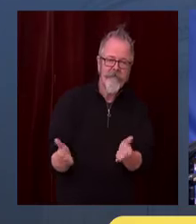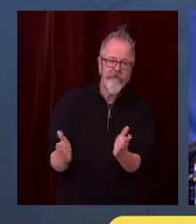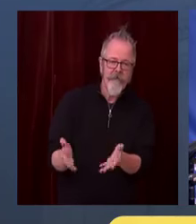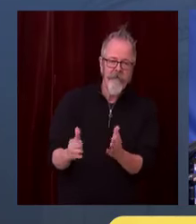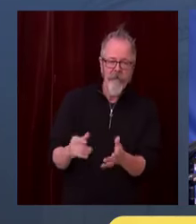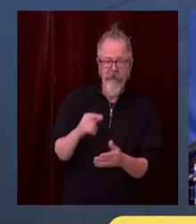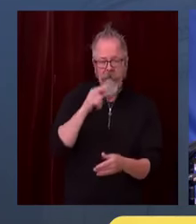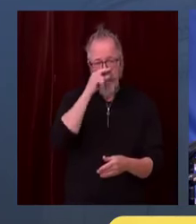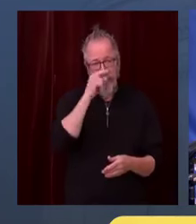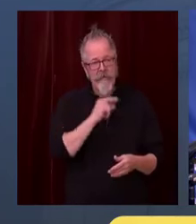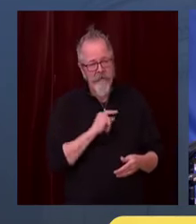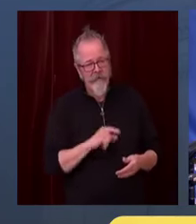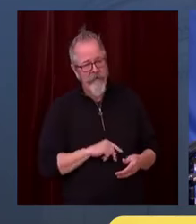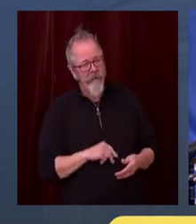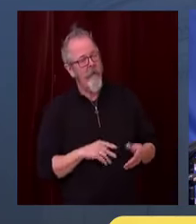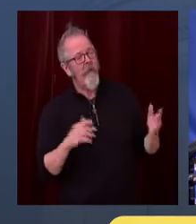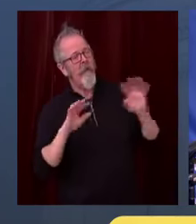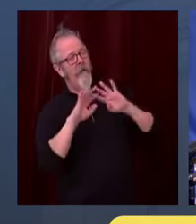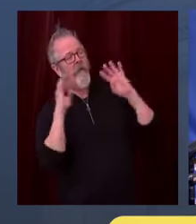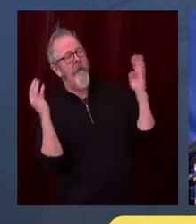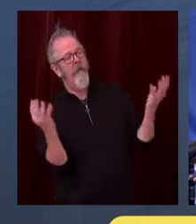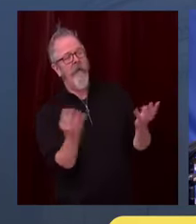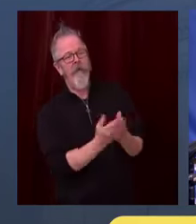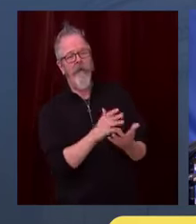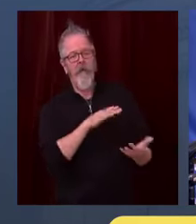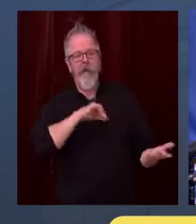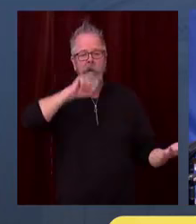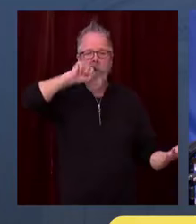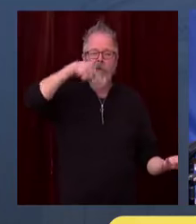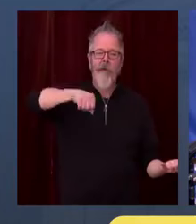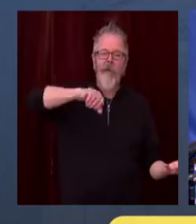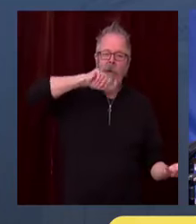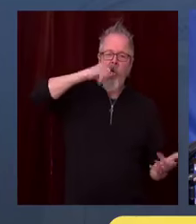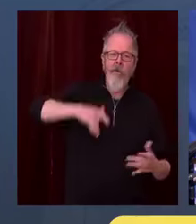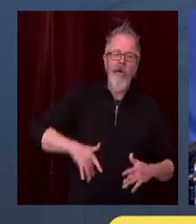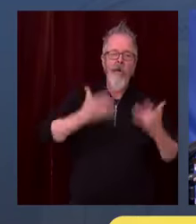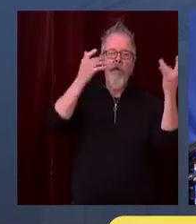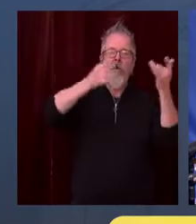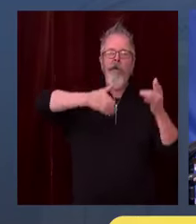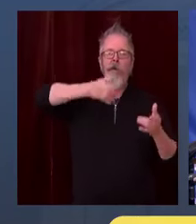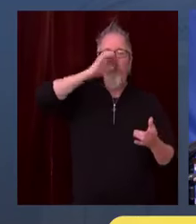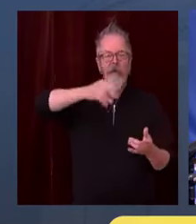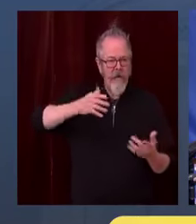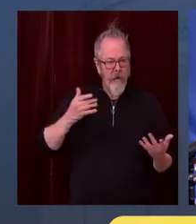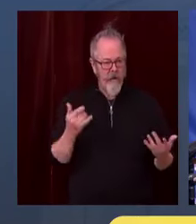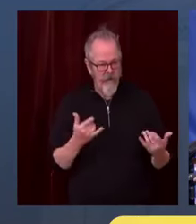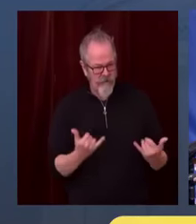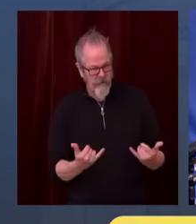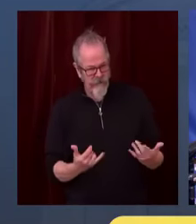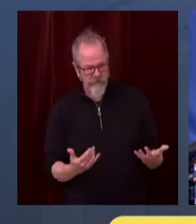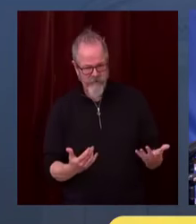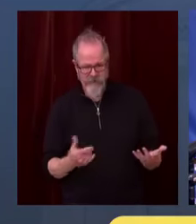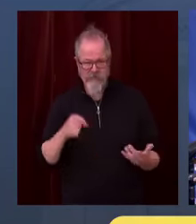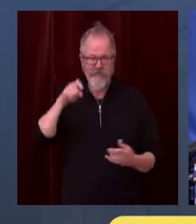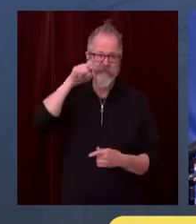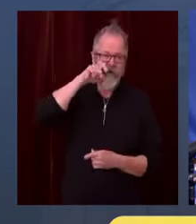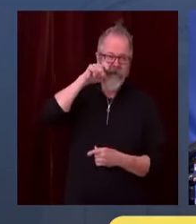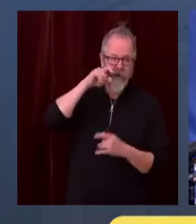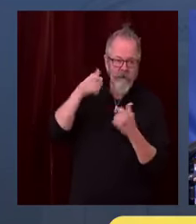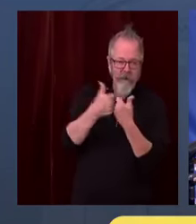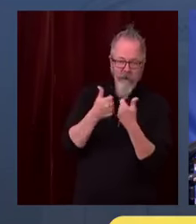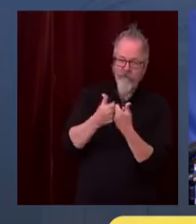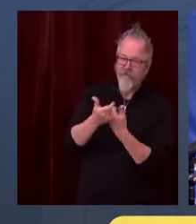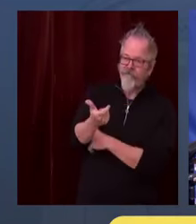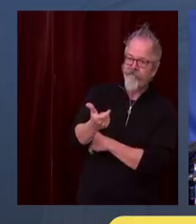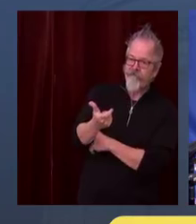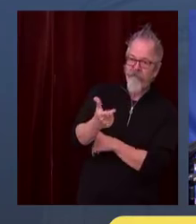Seahawks celebration. And it's so easy to become infected by the people you love or vice versa. It's